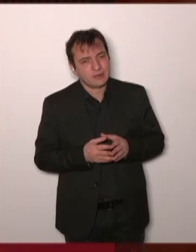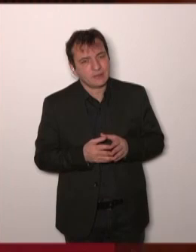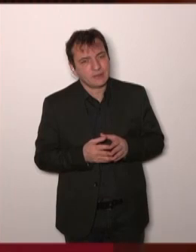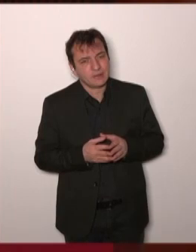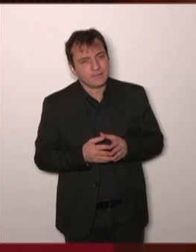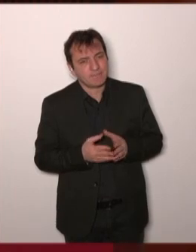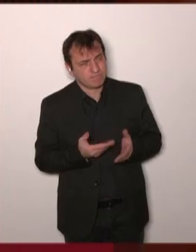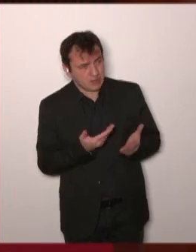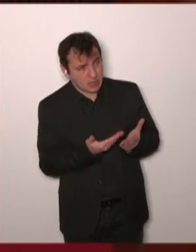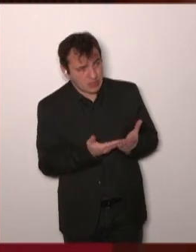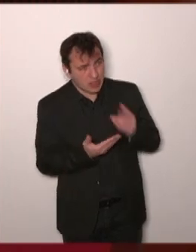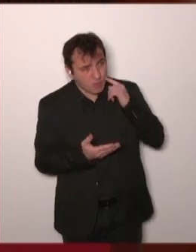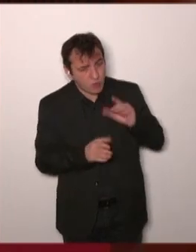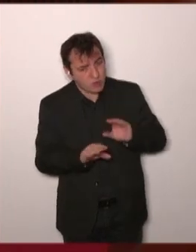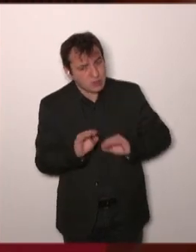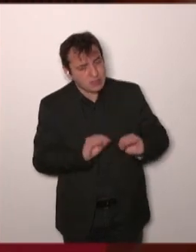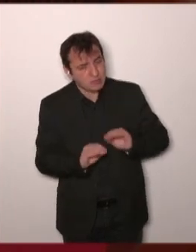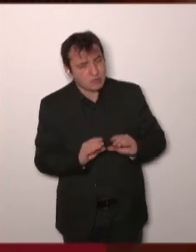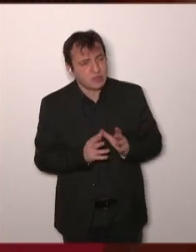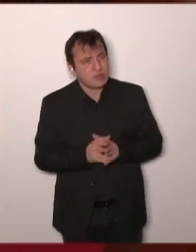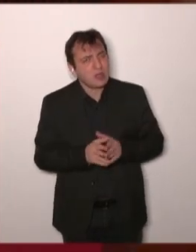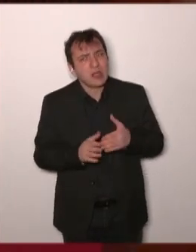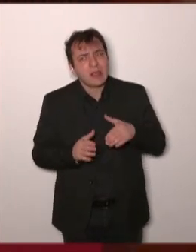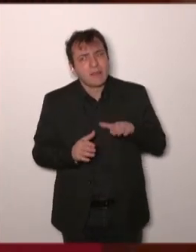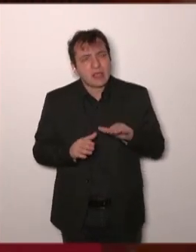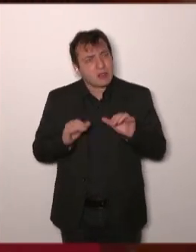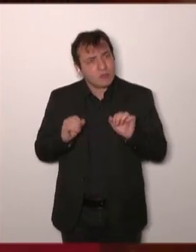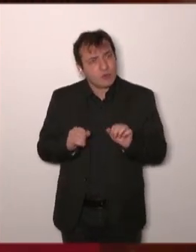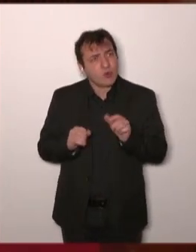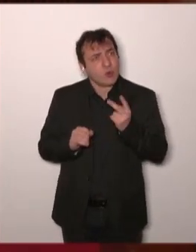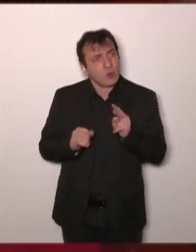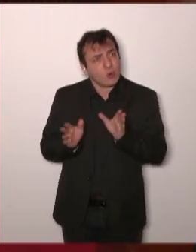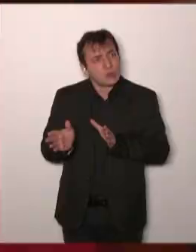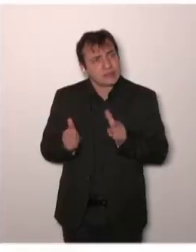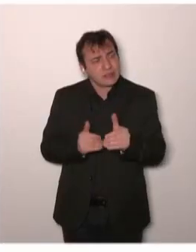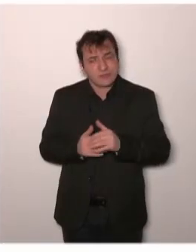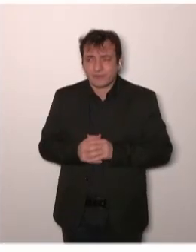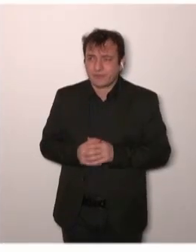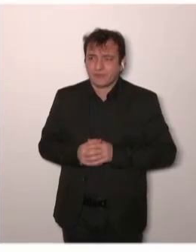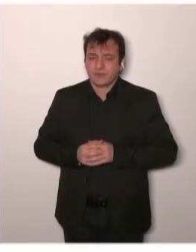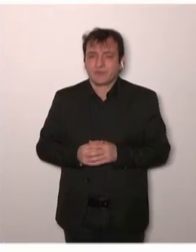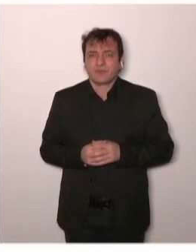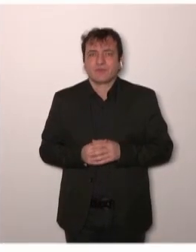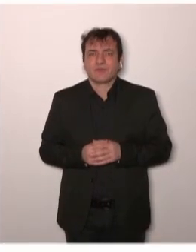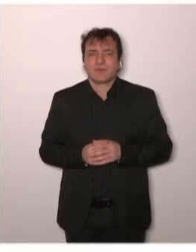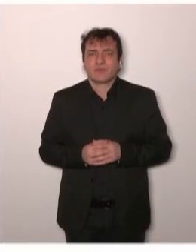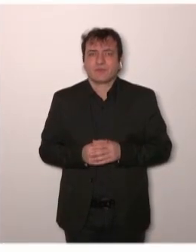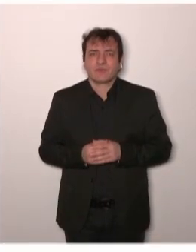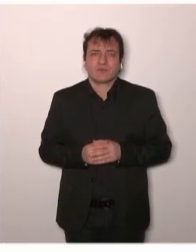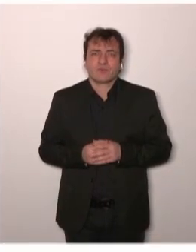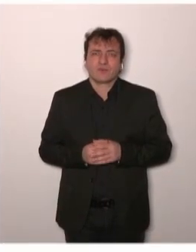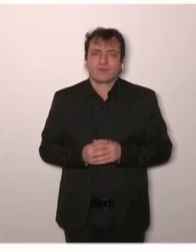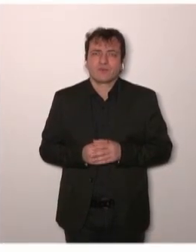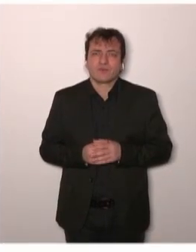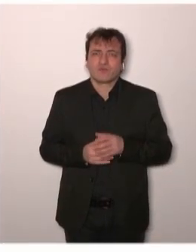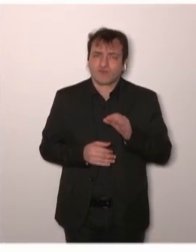going for disposals, actually, and do you have examples for that? Yeah, so, for this, I would like to take something that has been published, actually,